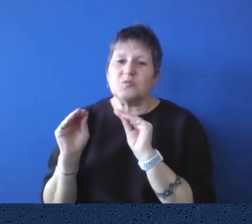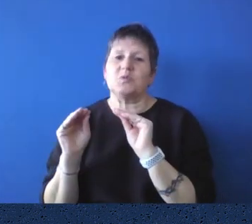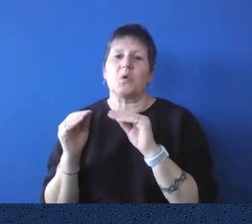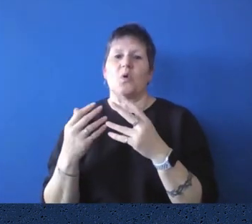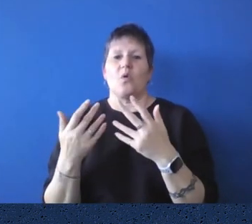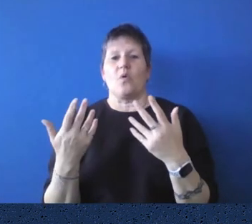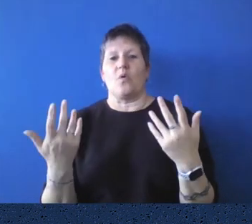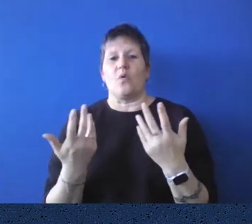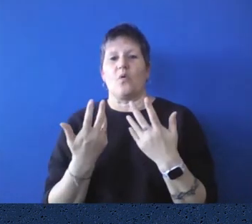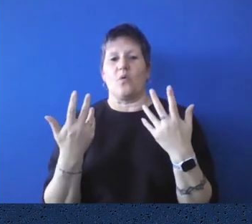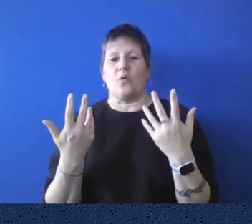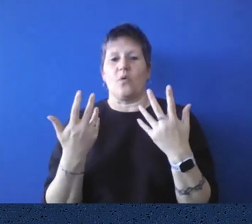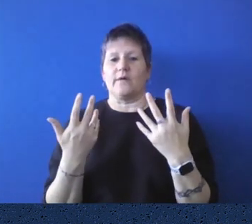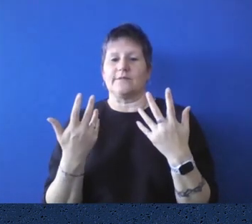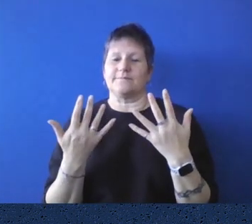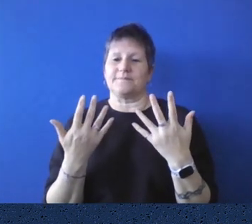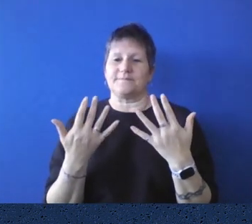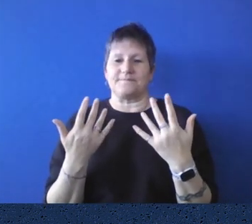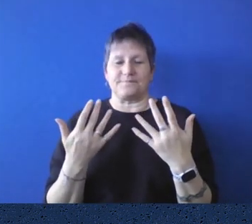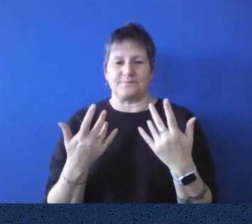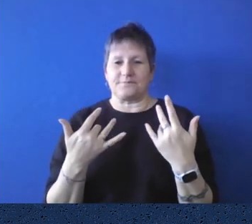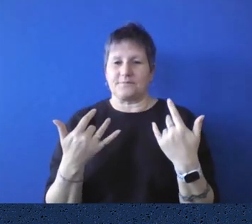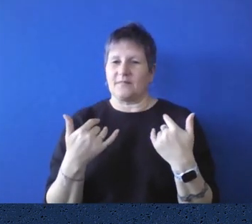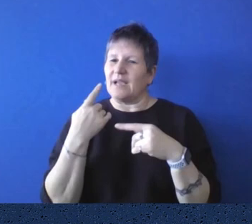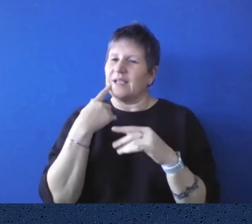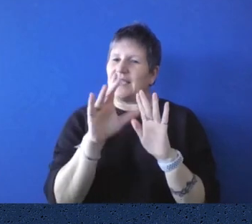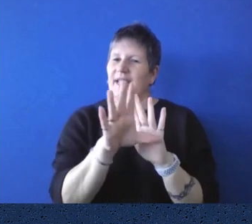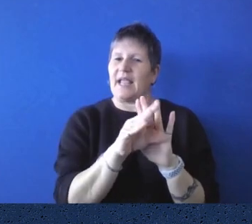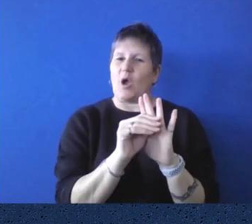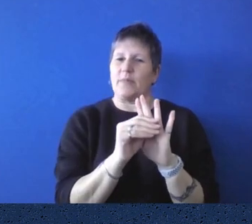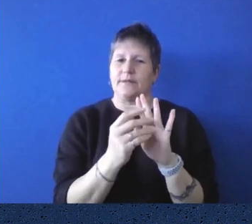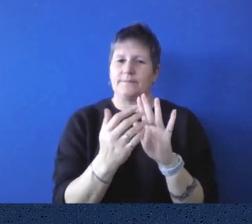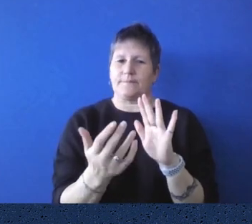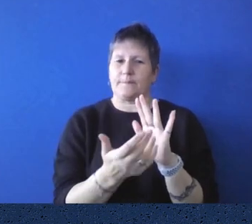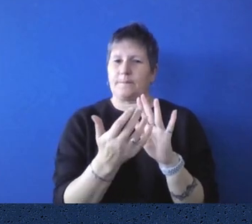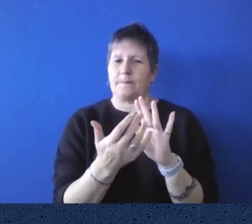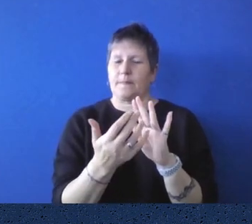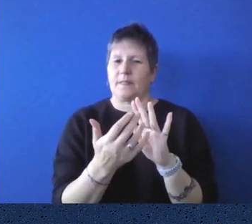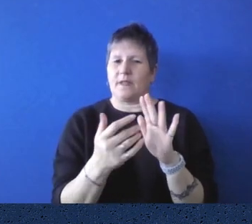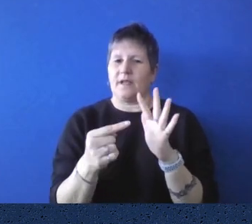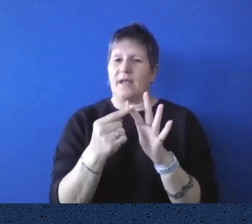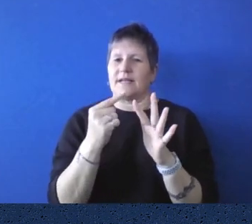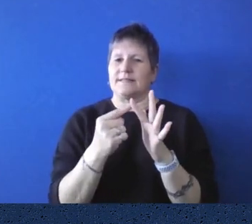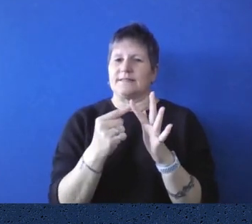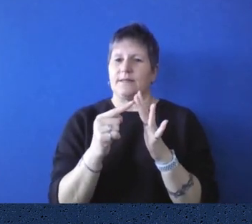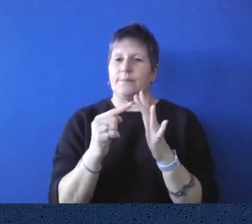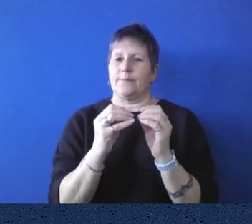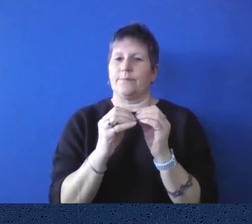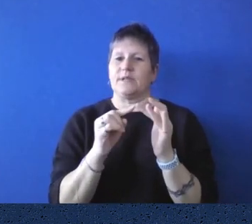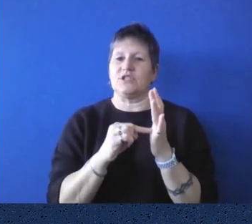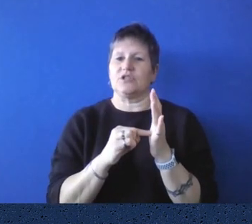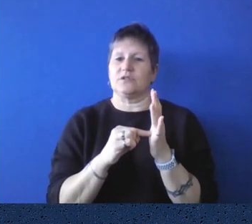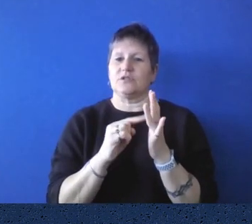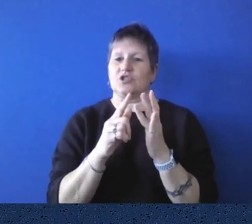looking at the, um, he copied the, uh, the expedition. Yes, of Birkenwills. Birkenwills